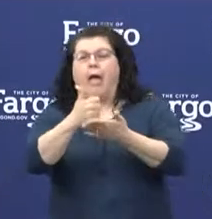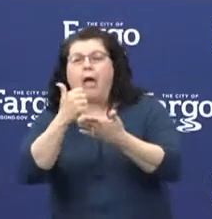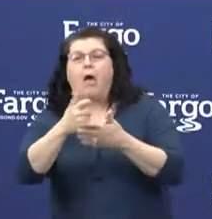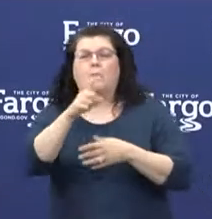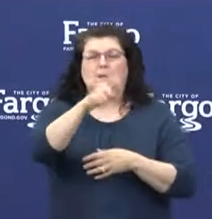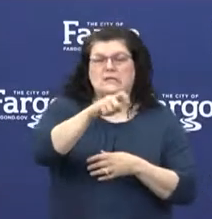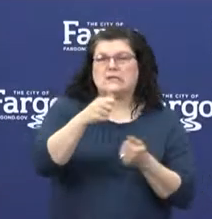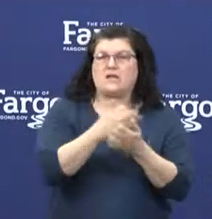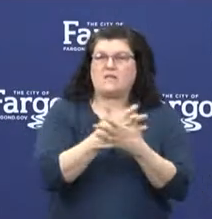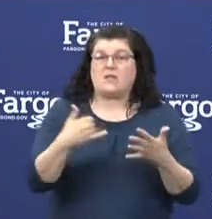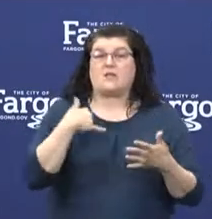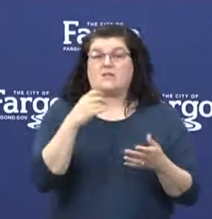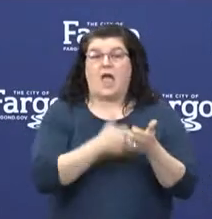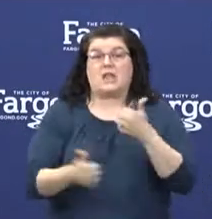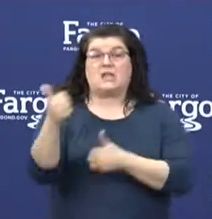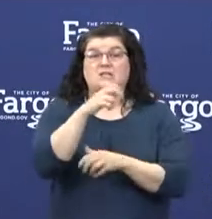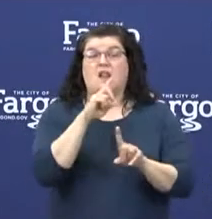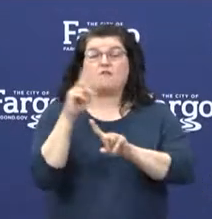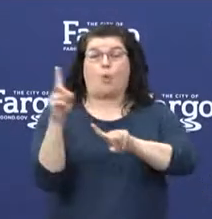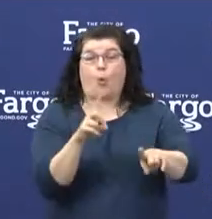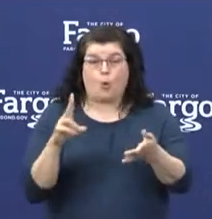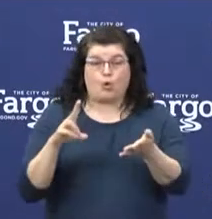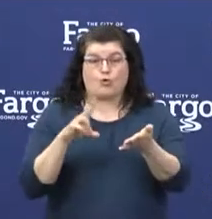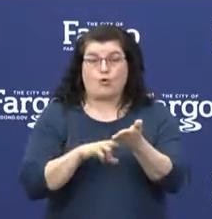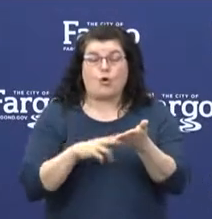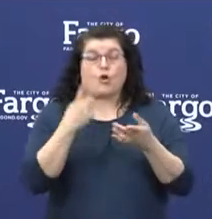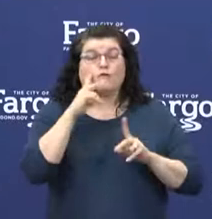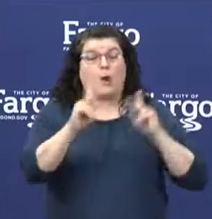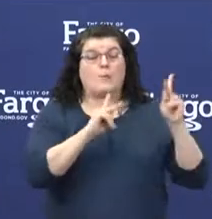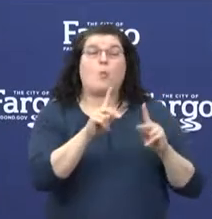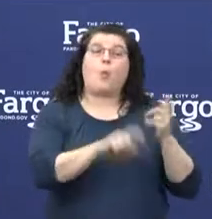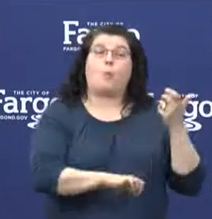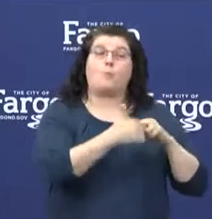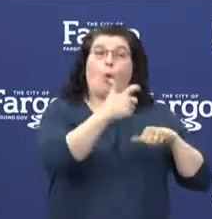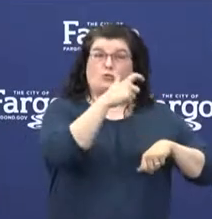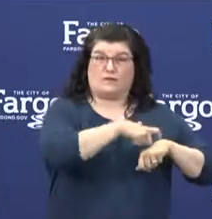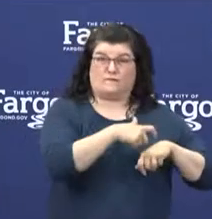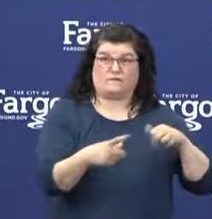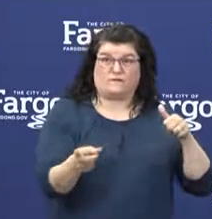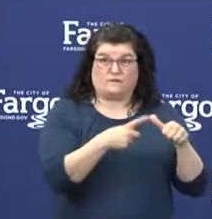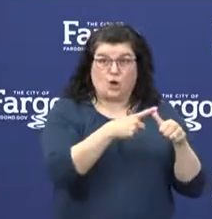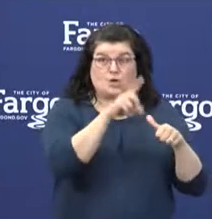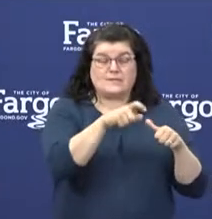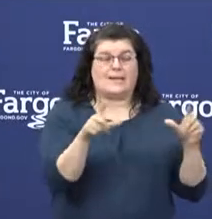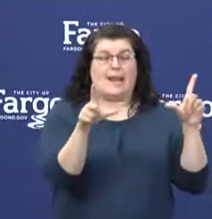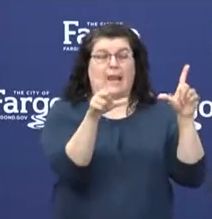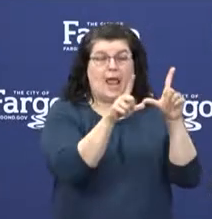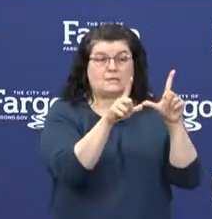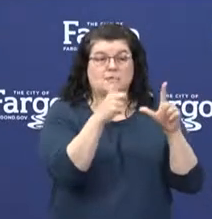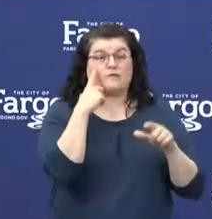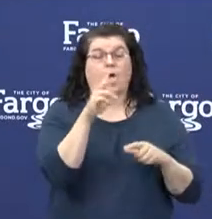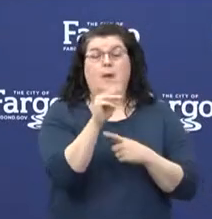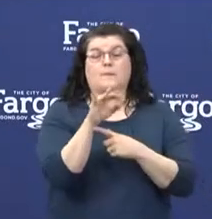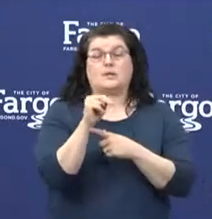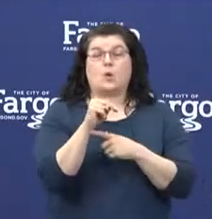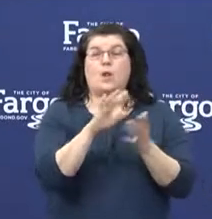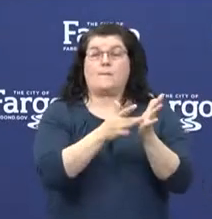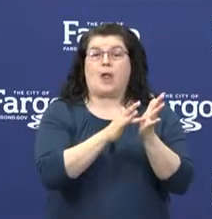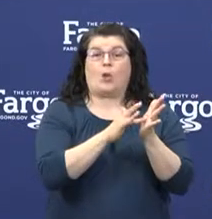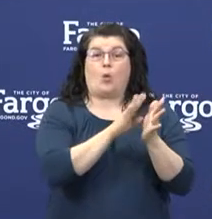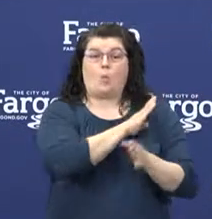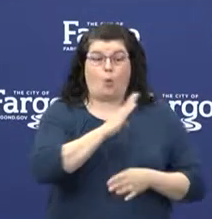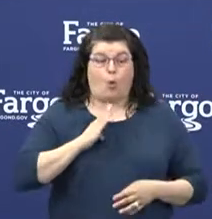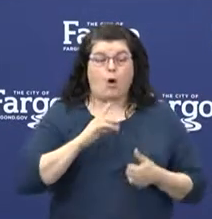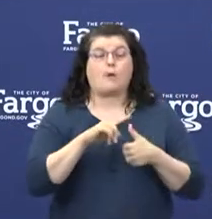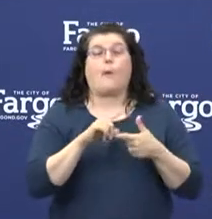order applies to individuals who would normally have to obtain a license from the Minnesota Medical Board or the Minnesota Board of Nursing.